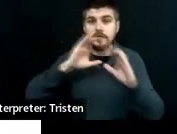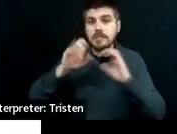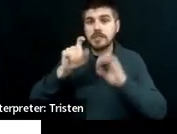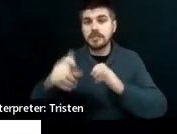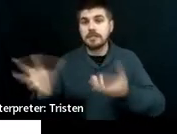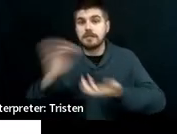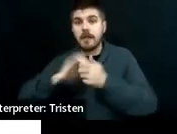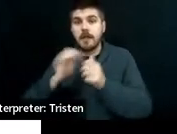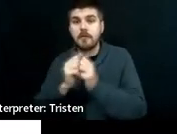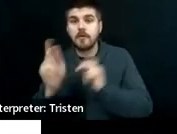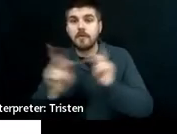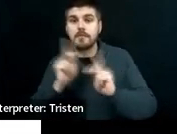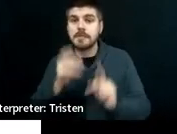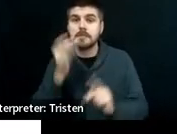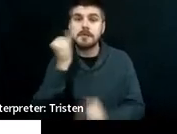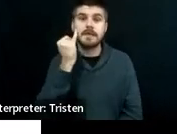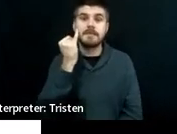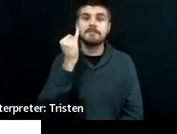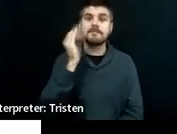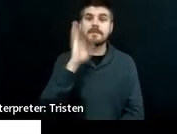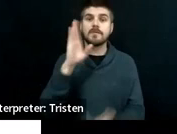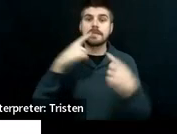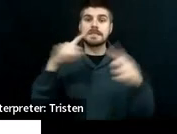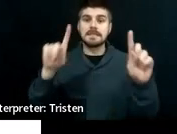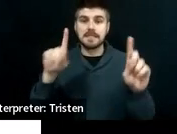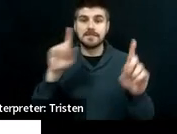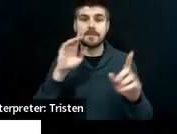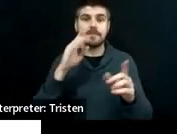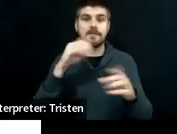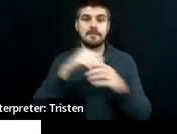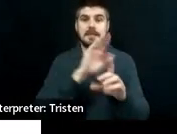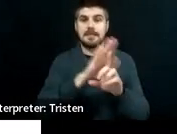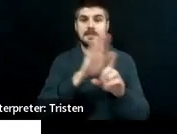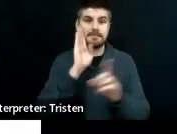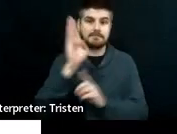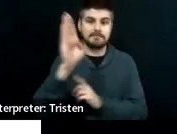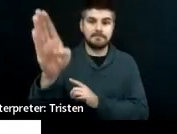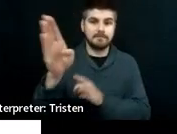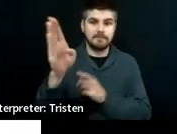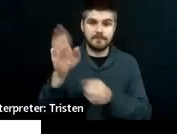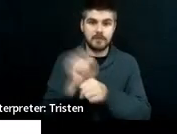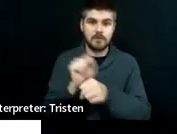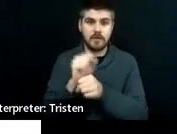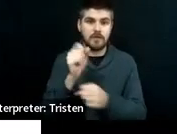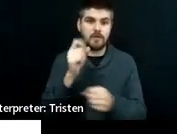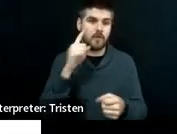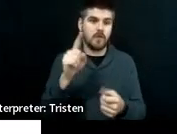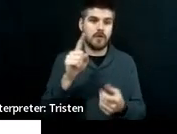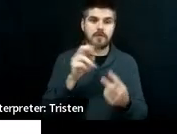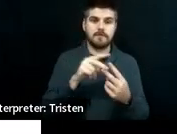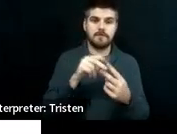if he's going to be successful in his chosen career of marketing or carpentry.